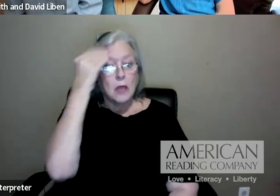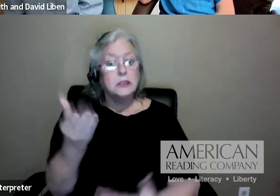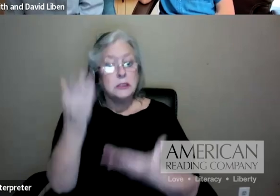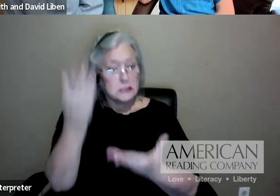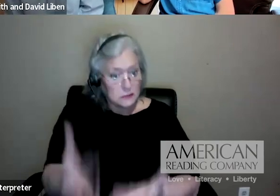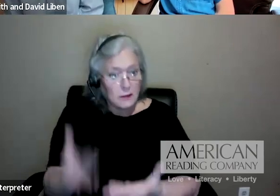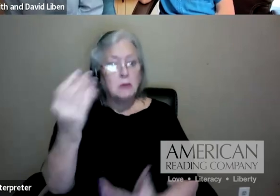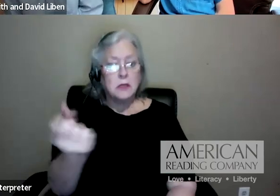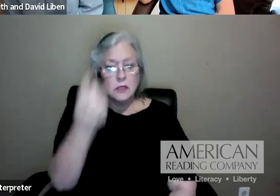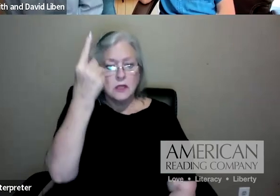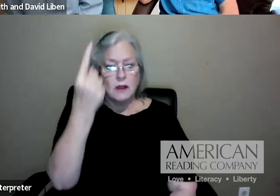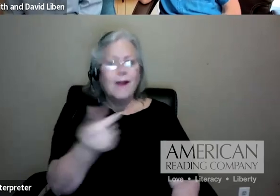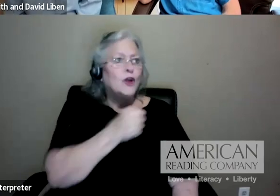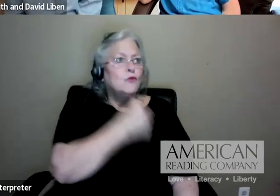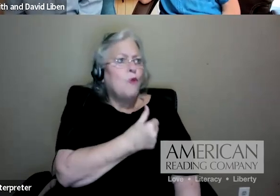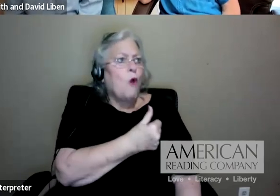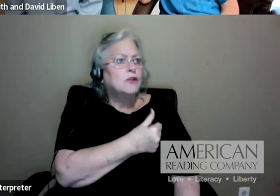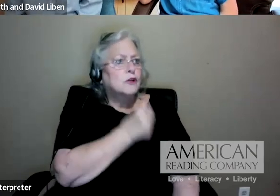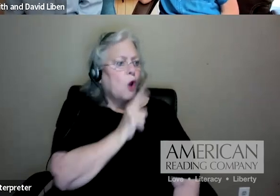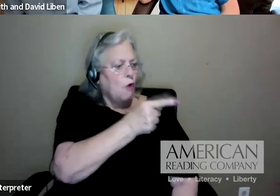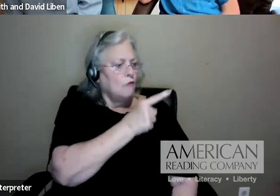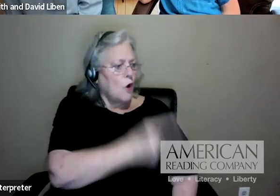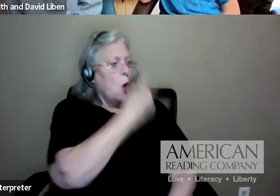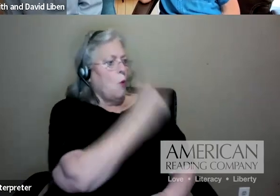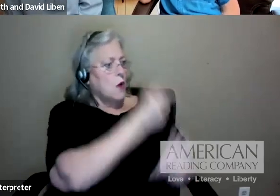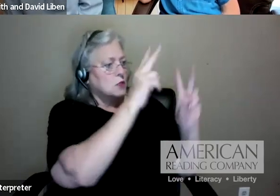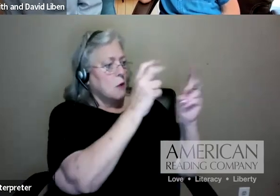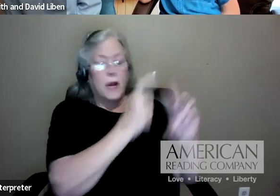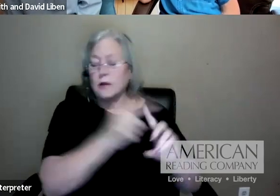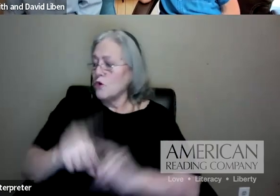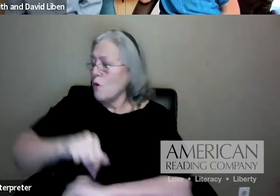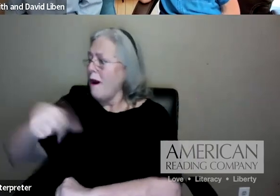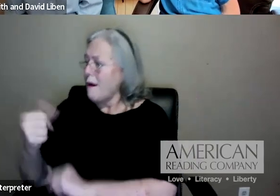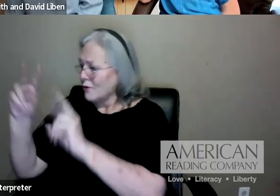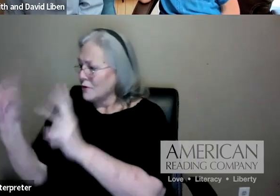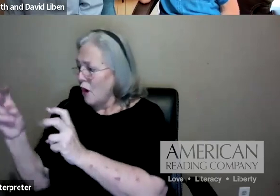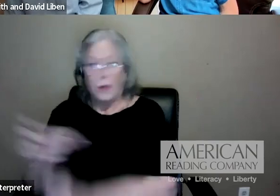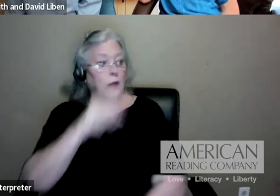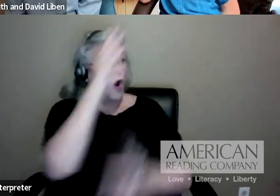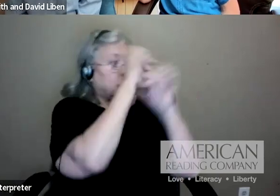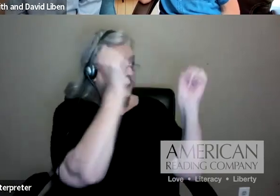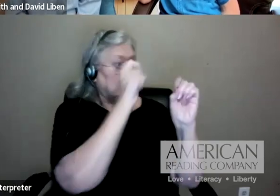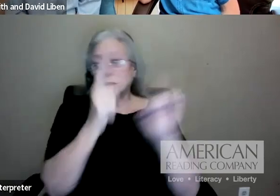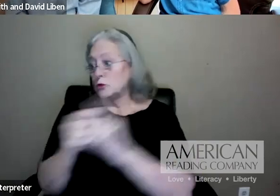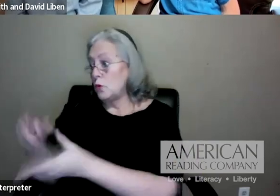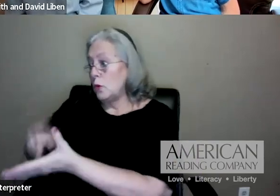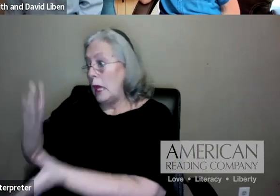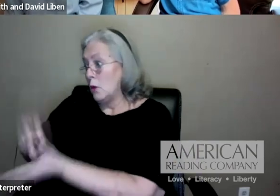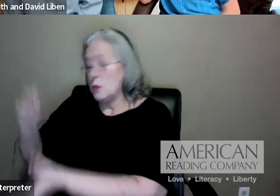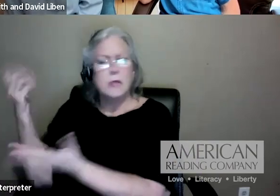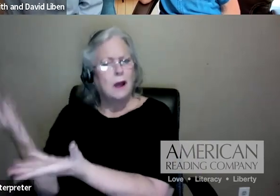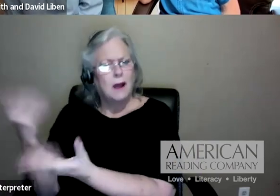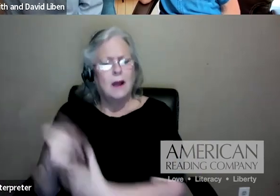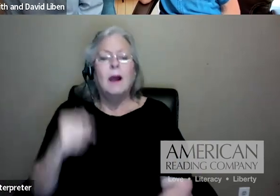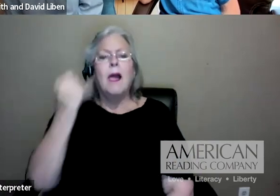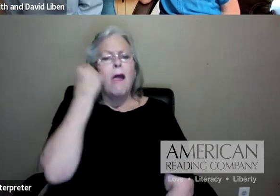elections to tree kangaroos. You move within some kind of coherent sequence. If you're going to do amphibians, you introduce amphibians. You